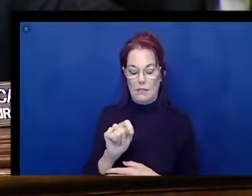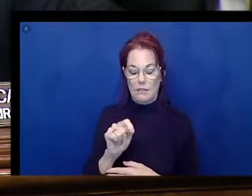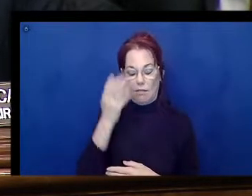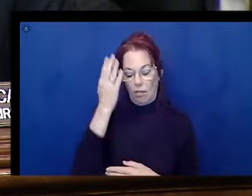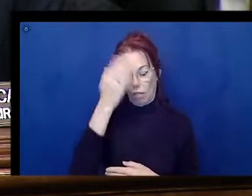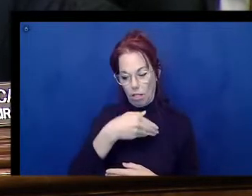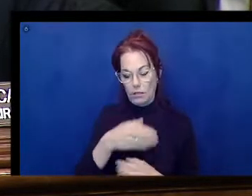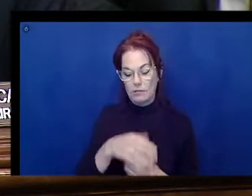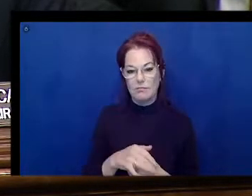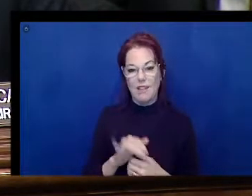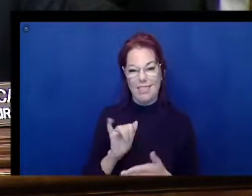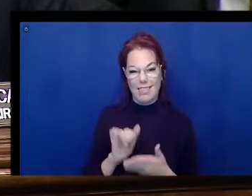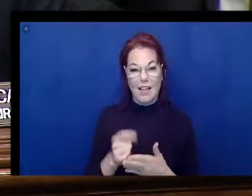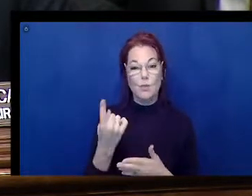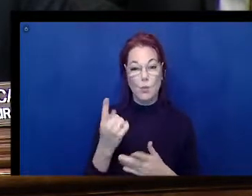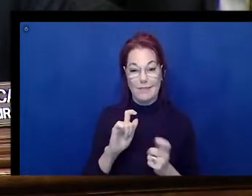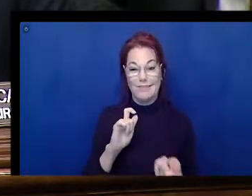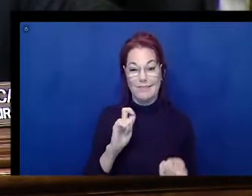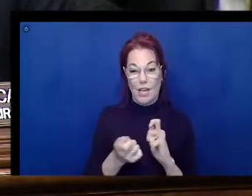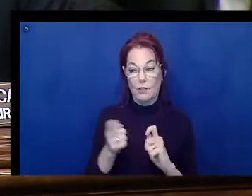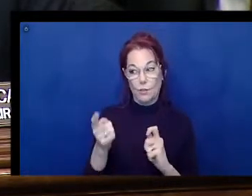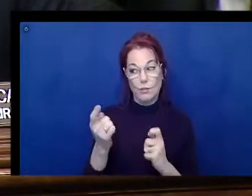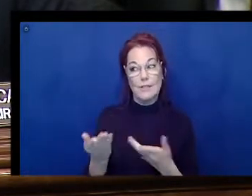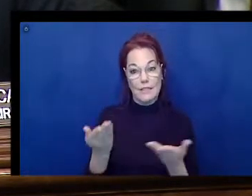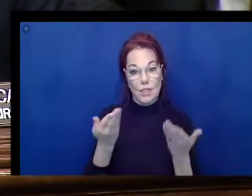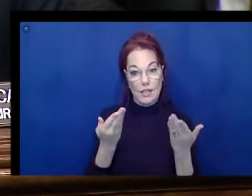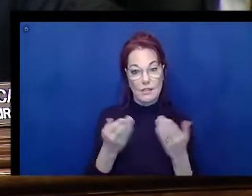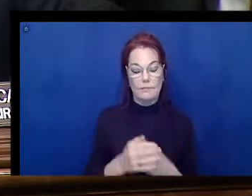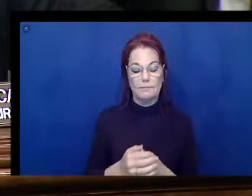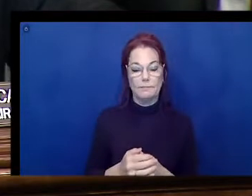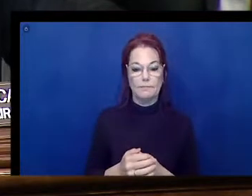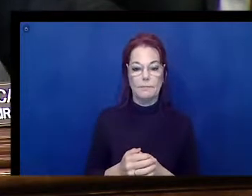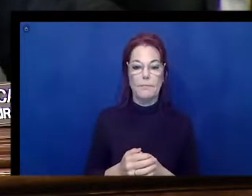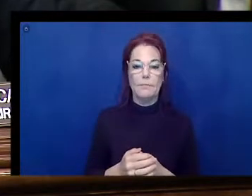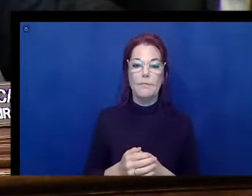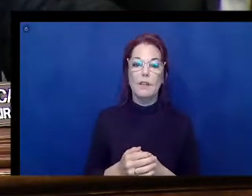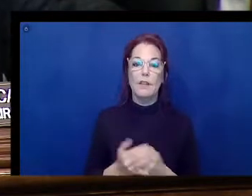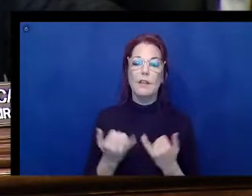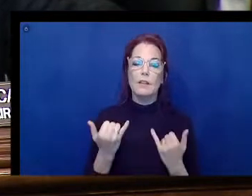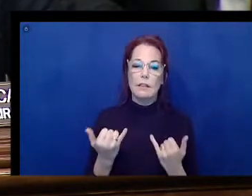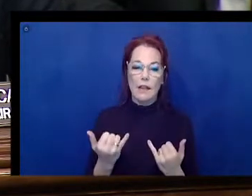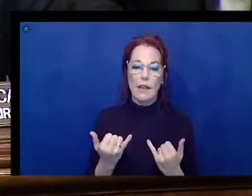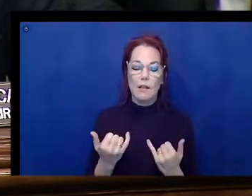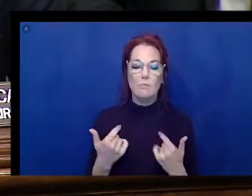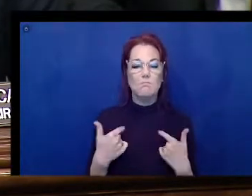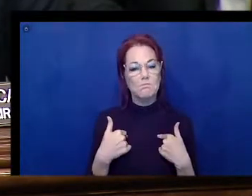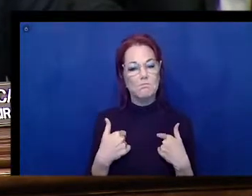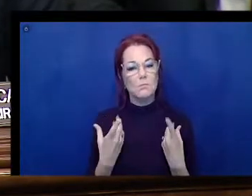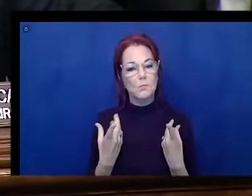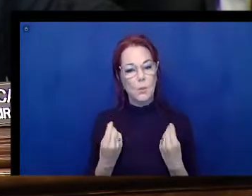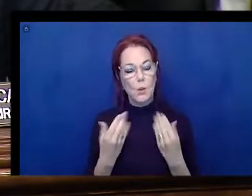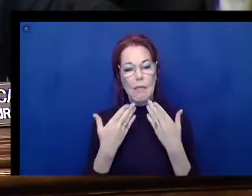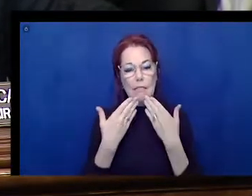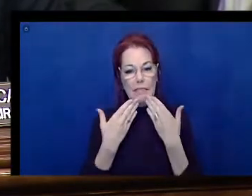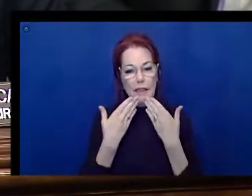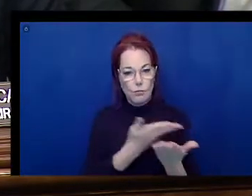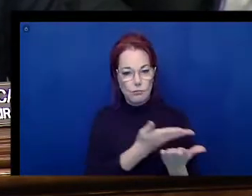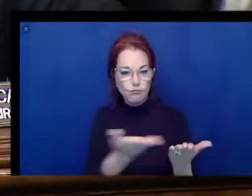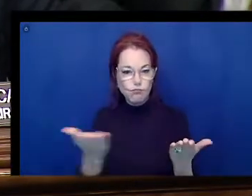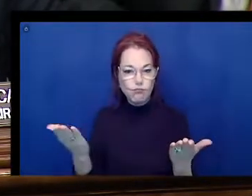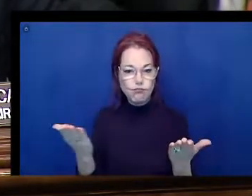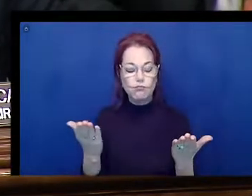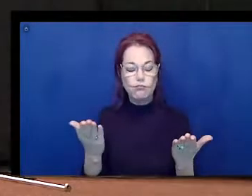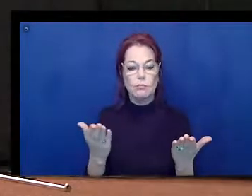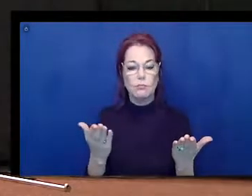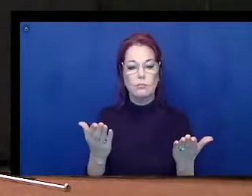suggested. So I want to thank our witnesses for their testimony and for their willingness to bring their professional and